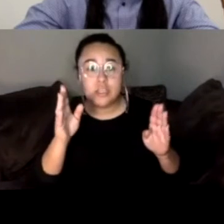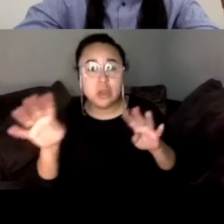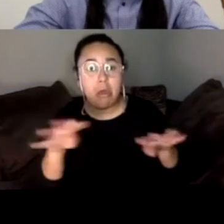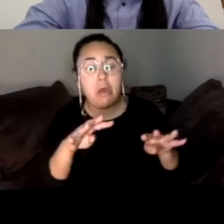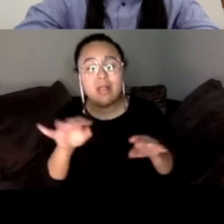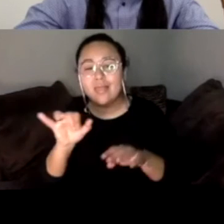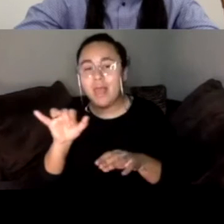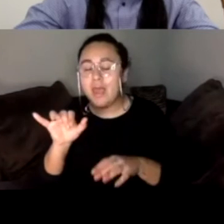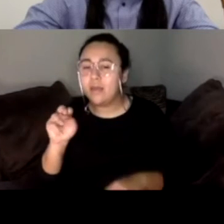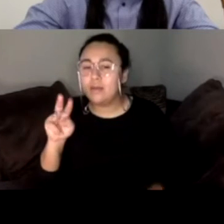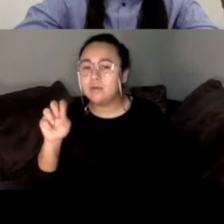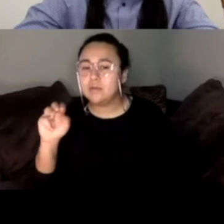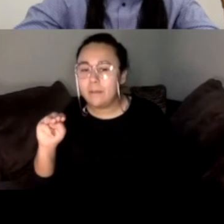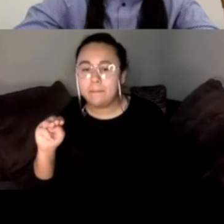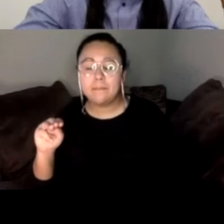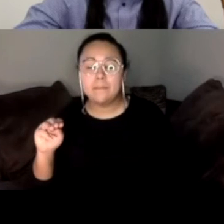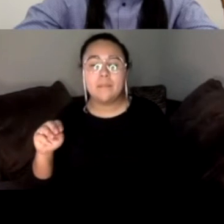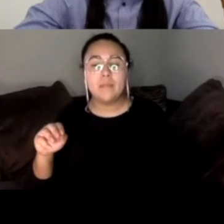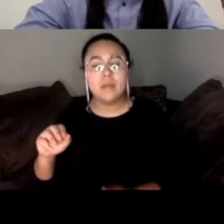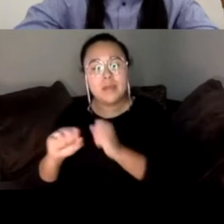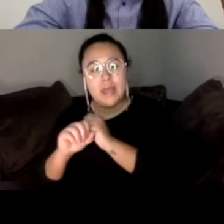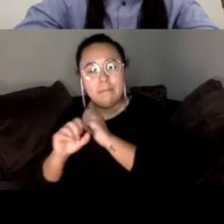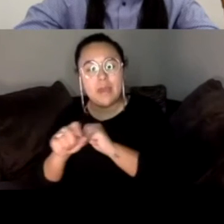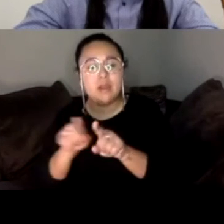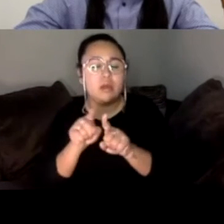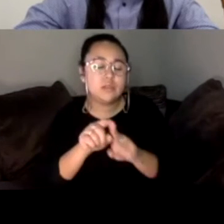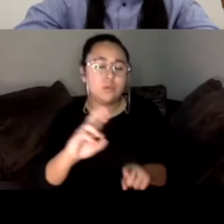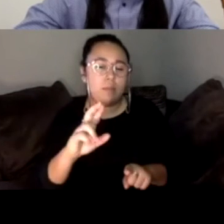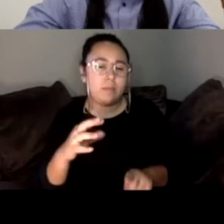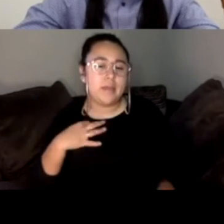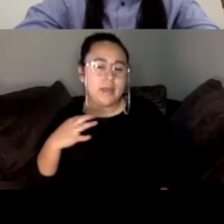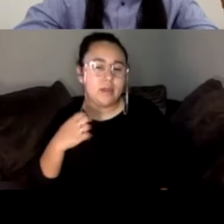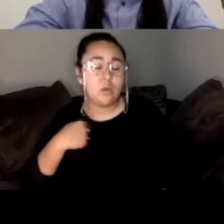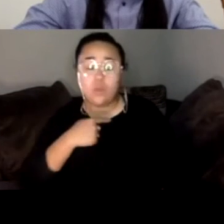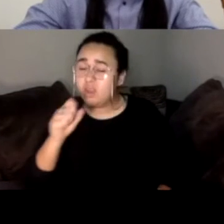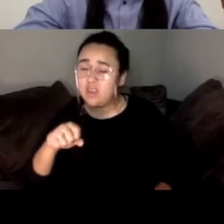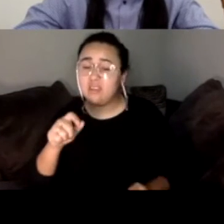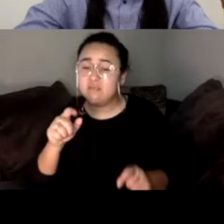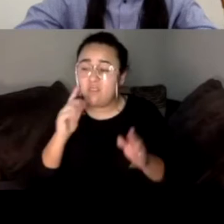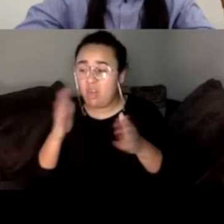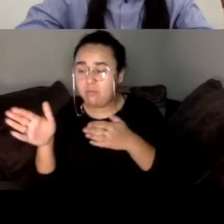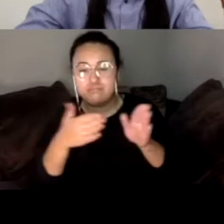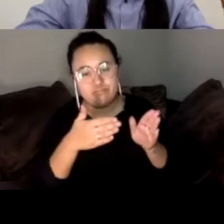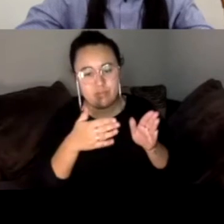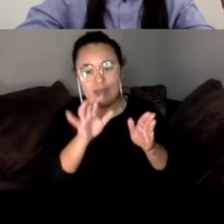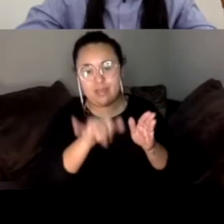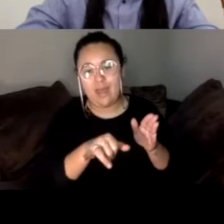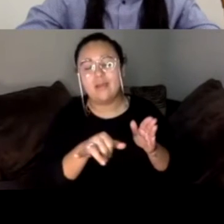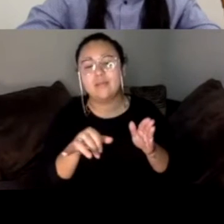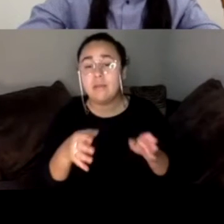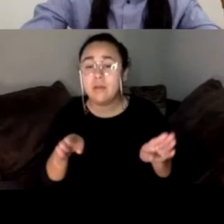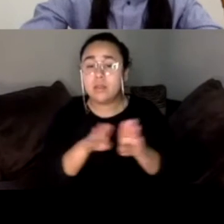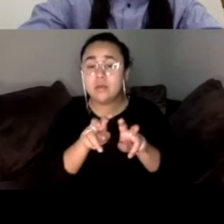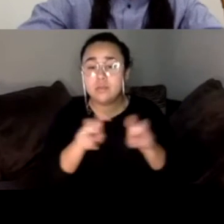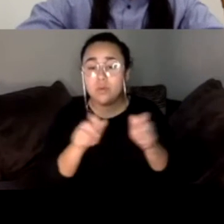or the Republican candidates. Um, but you know, we can be the ones to change that. So I want to close this panel out with